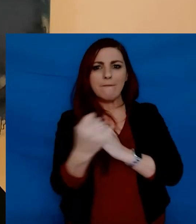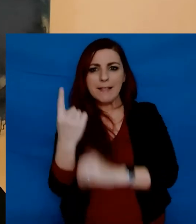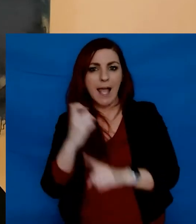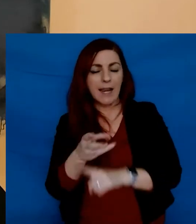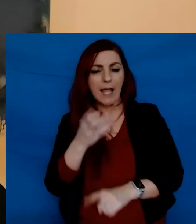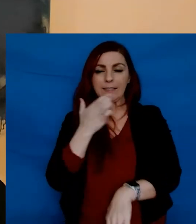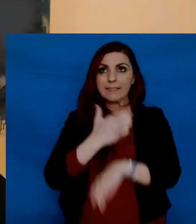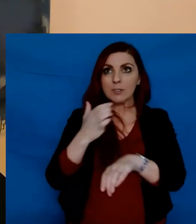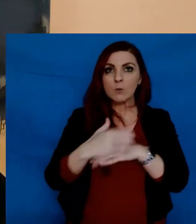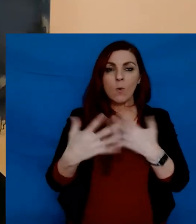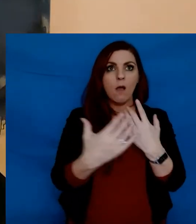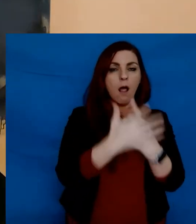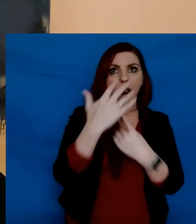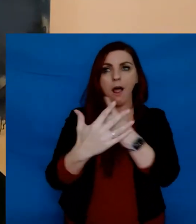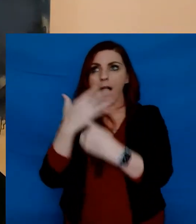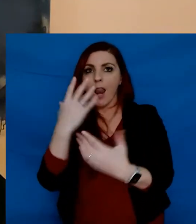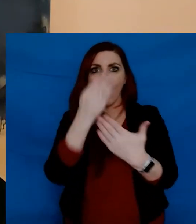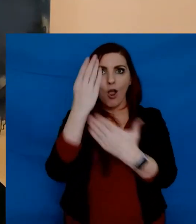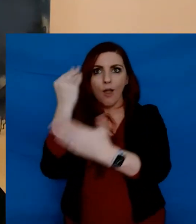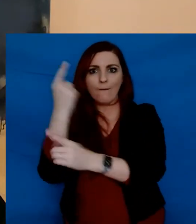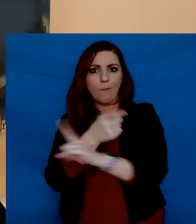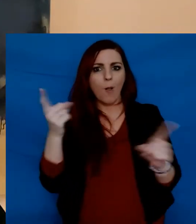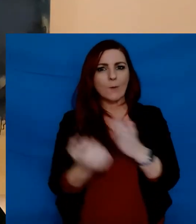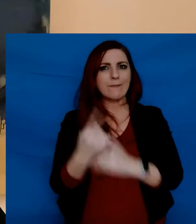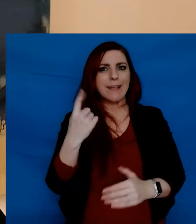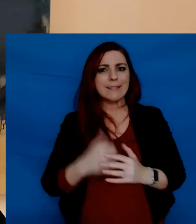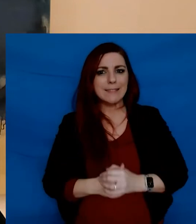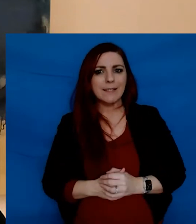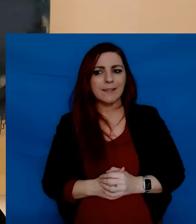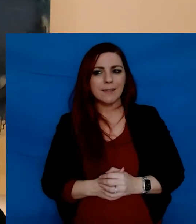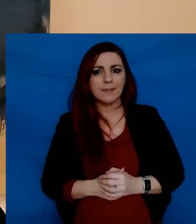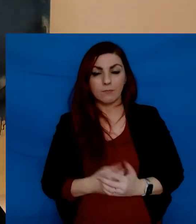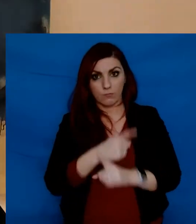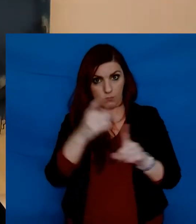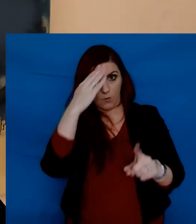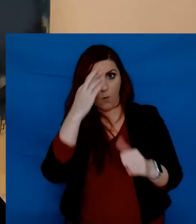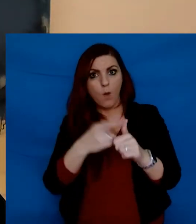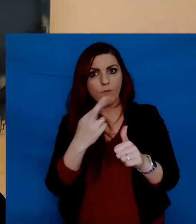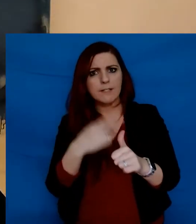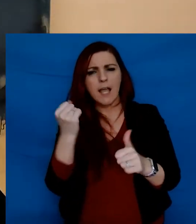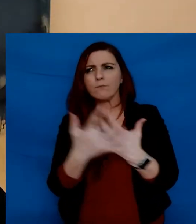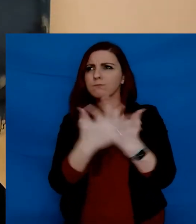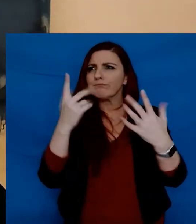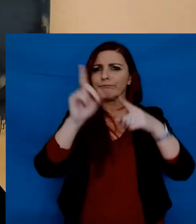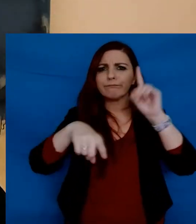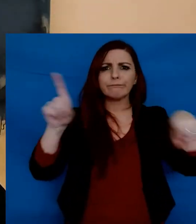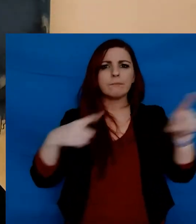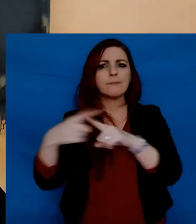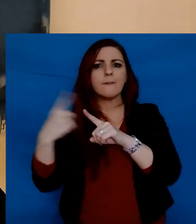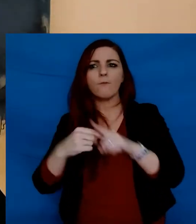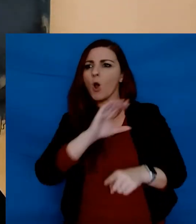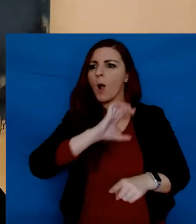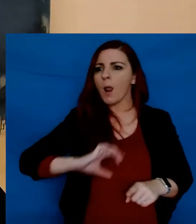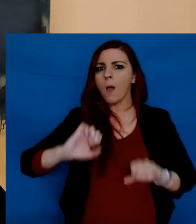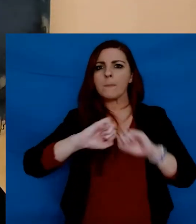events and continuously be inspired by our students. As you already know, we have a huge